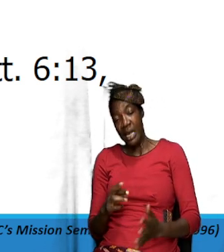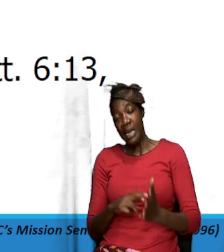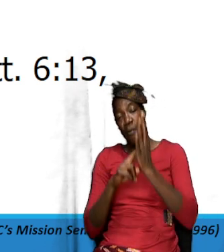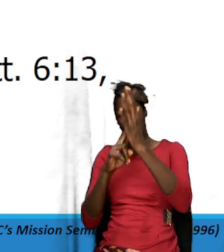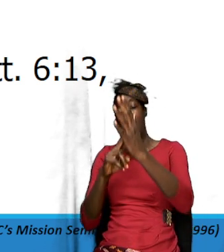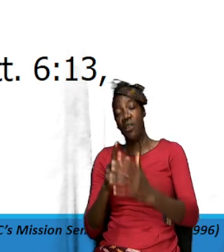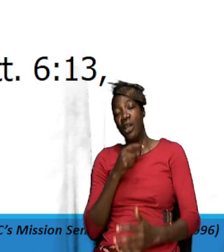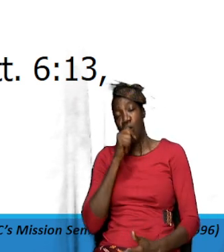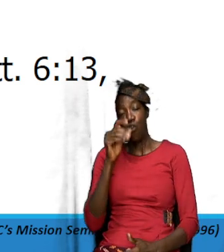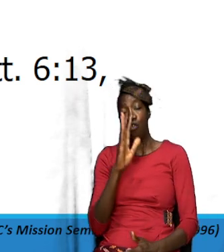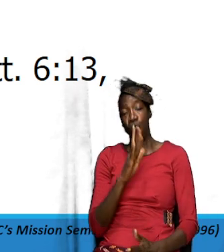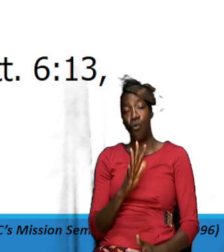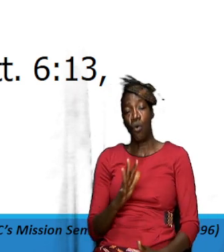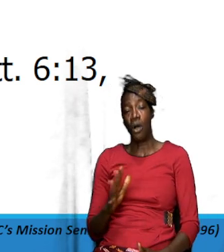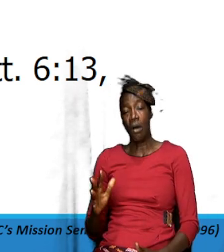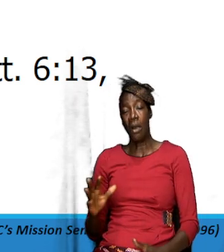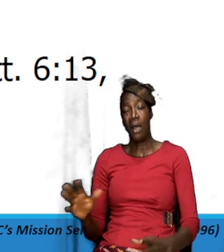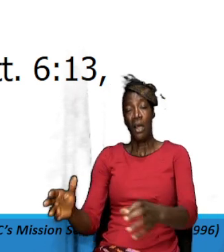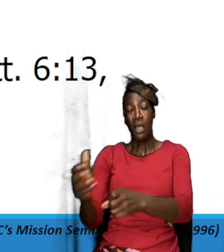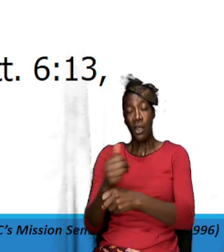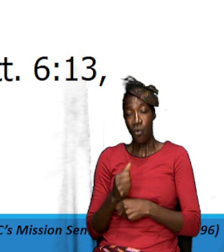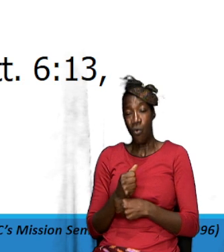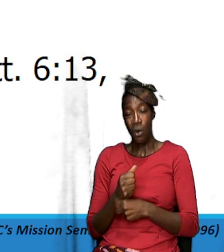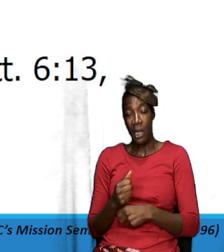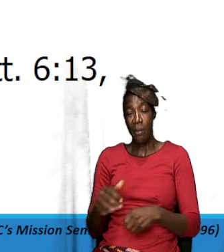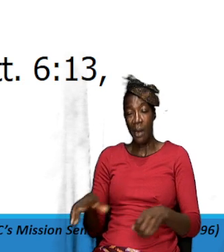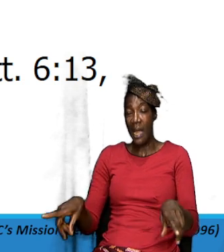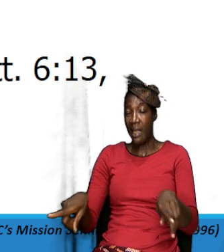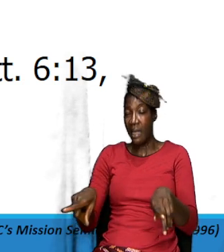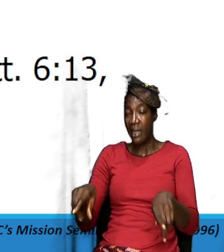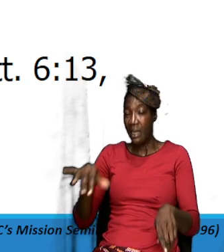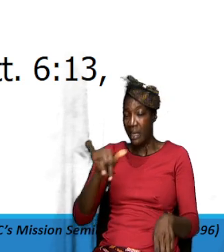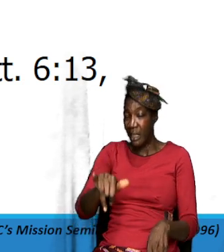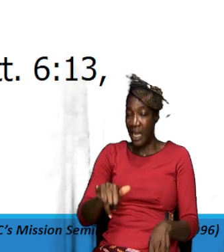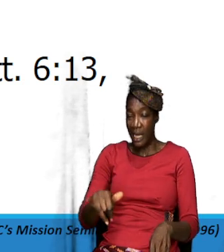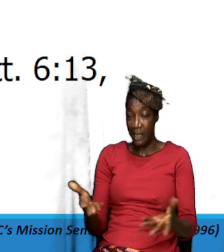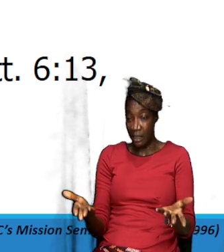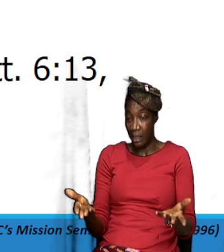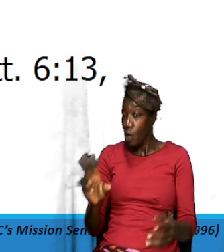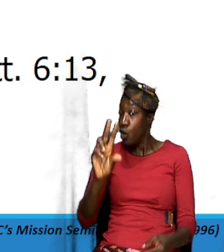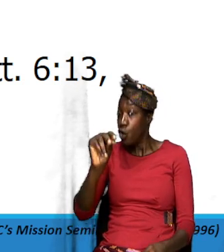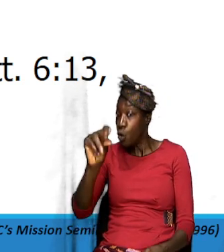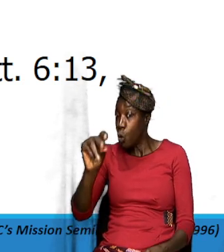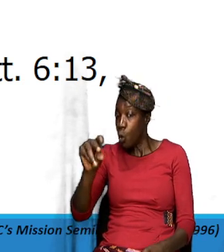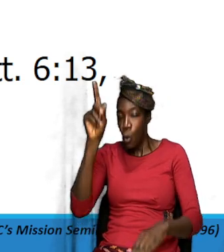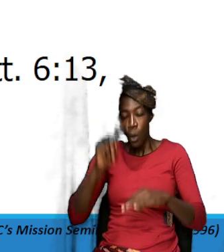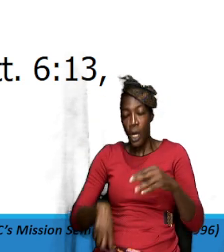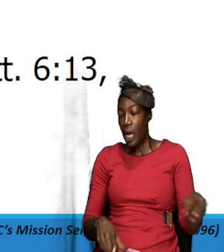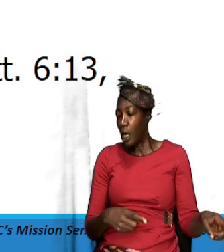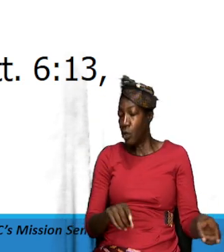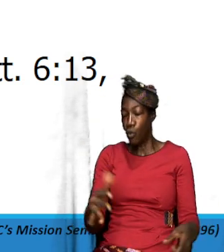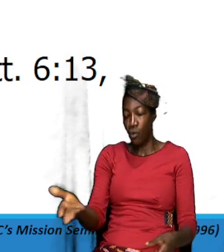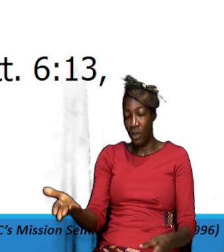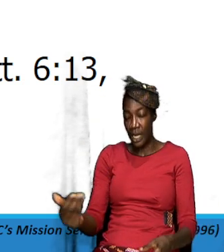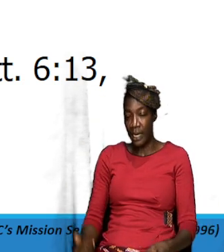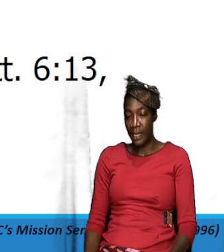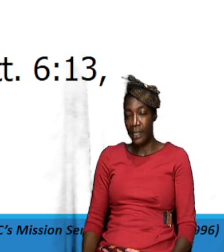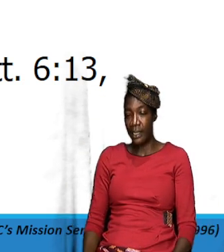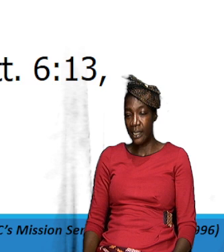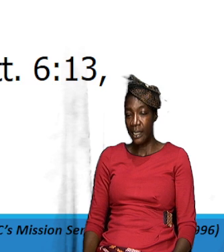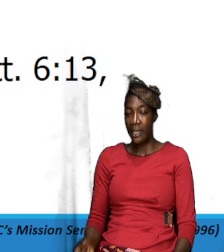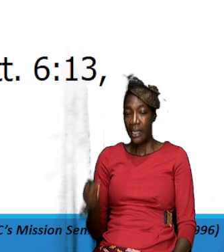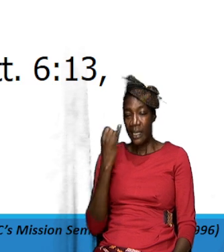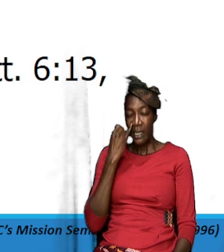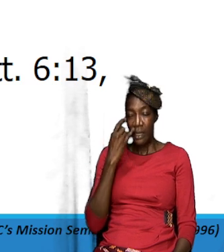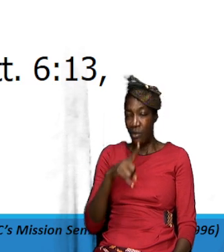and you hold them in that light for the rest of their life but no we can't do that if if if do that that is an